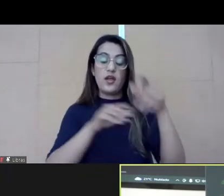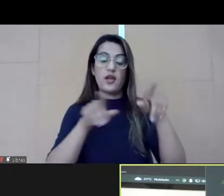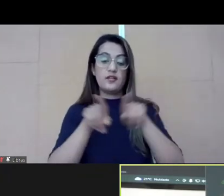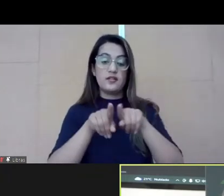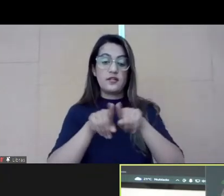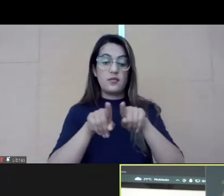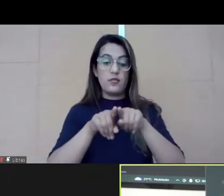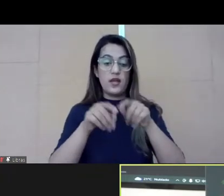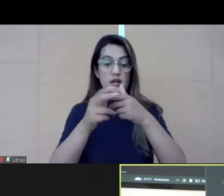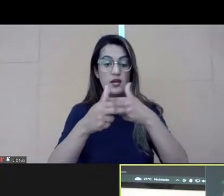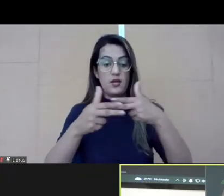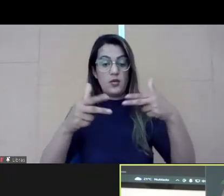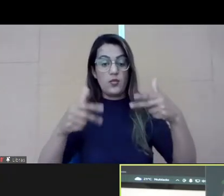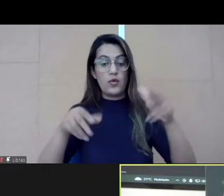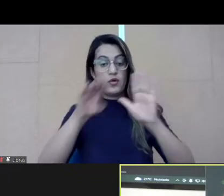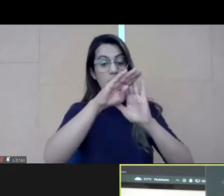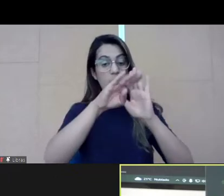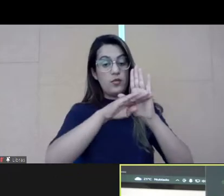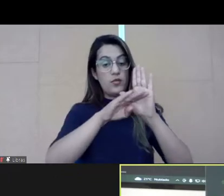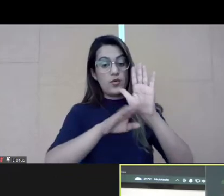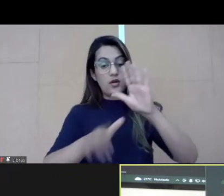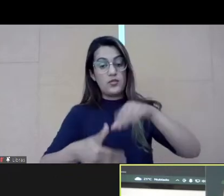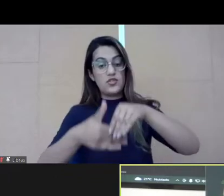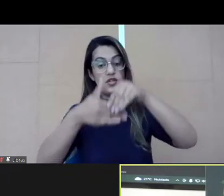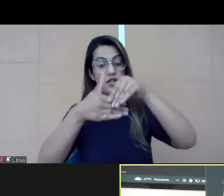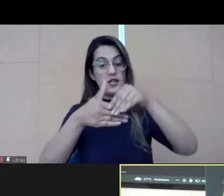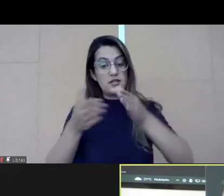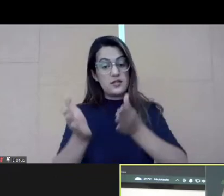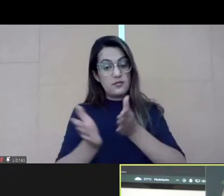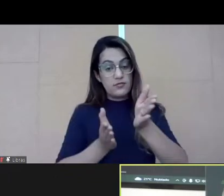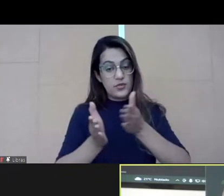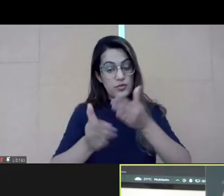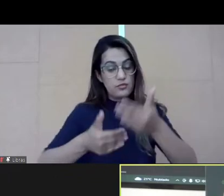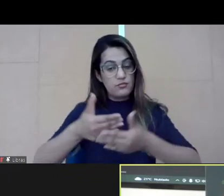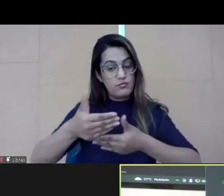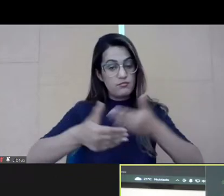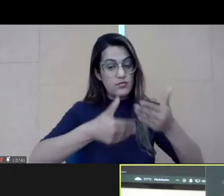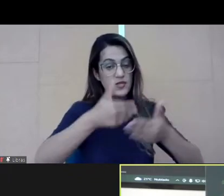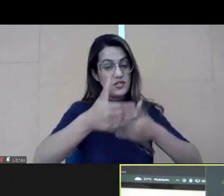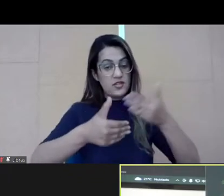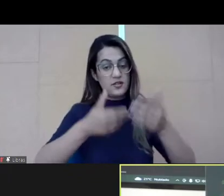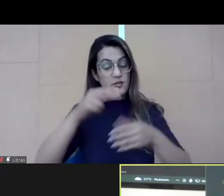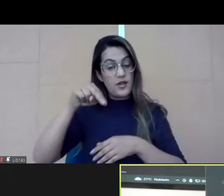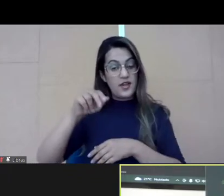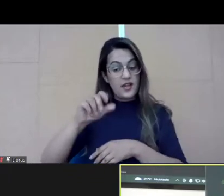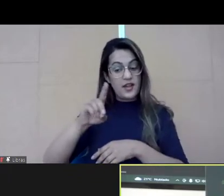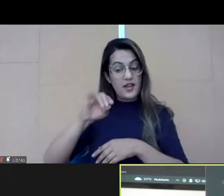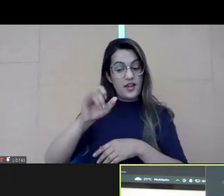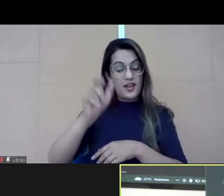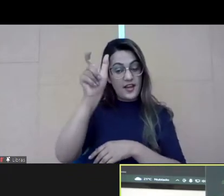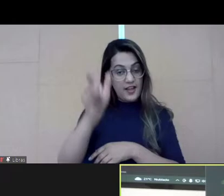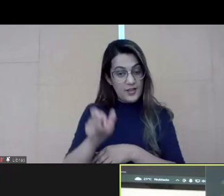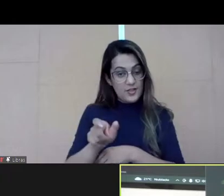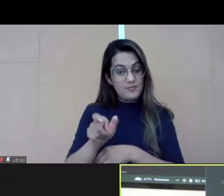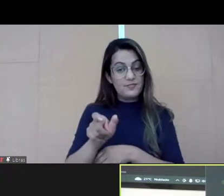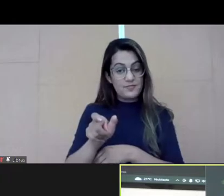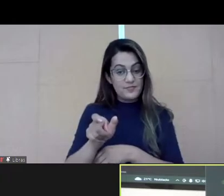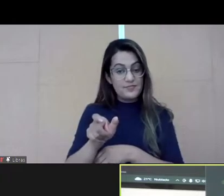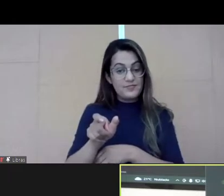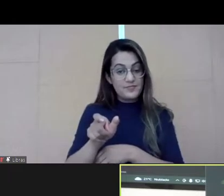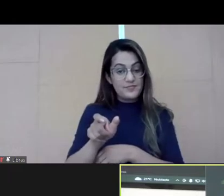girls and women. And she's very experienced in capacitation leadership programs. Nadia. And